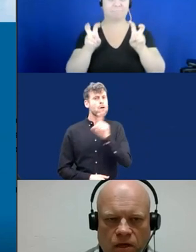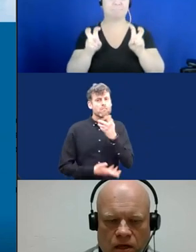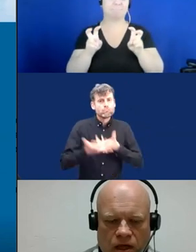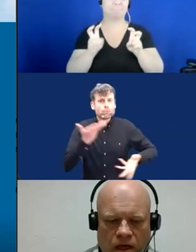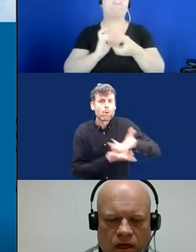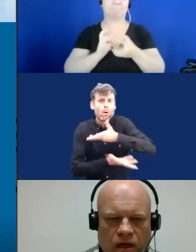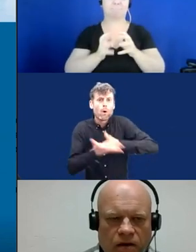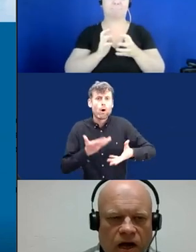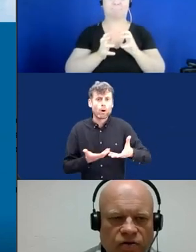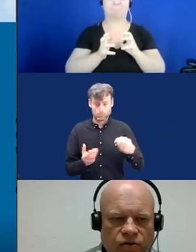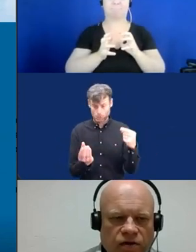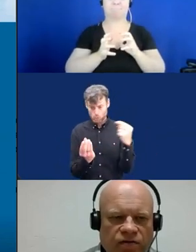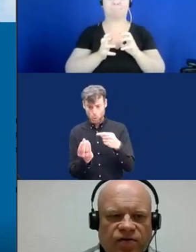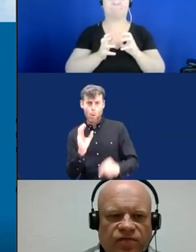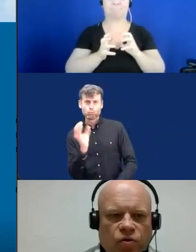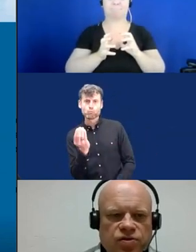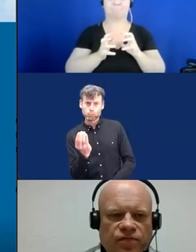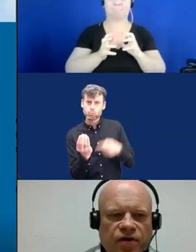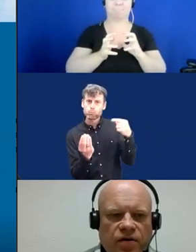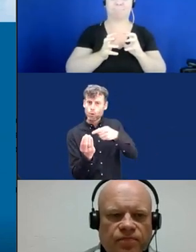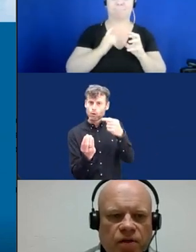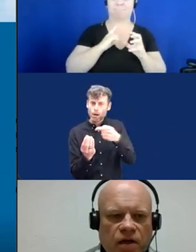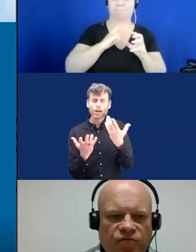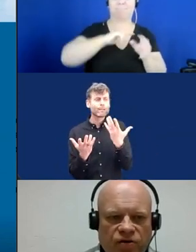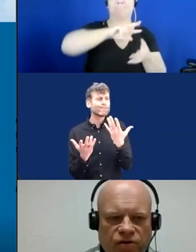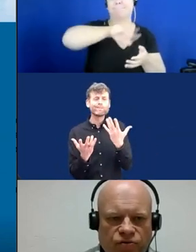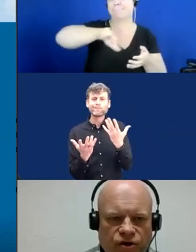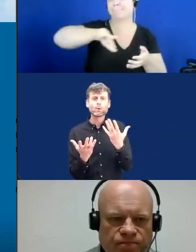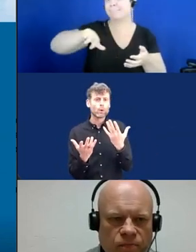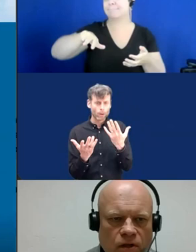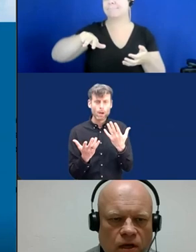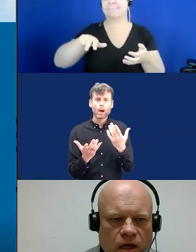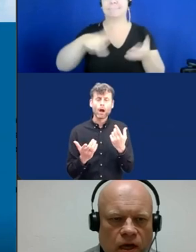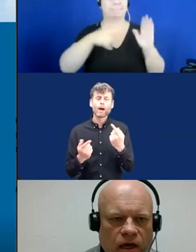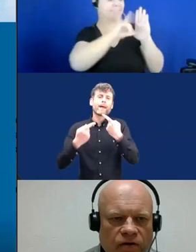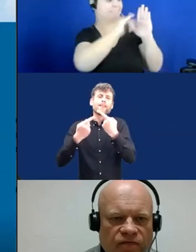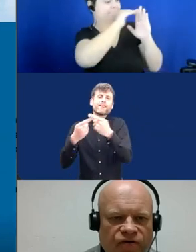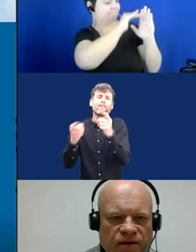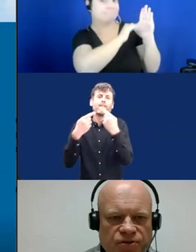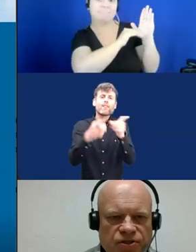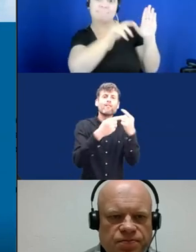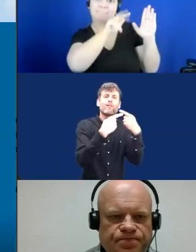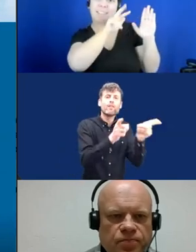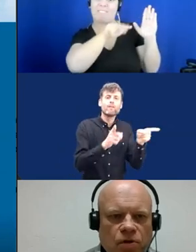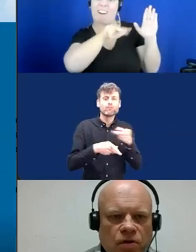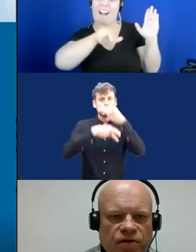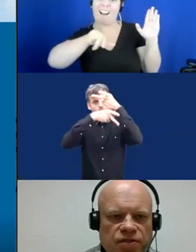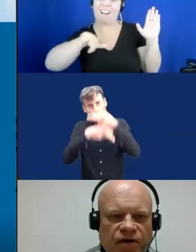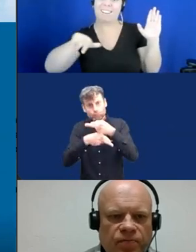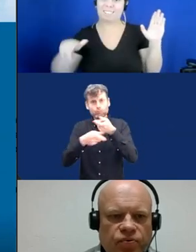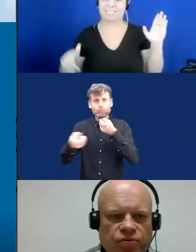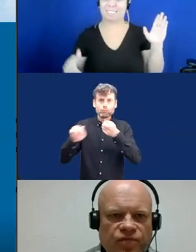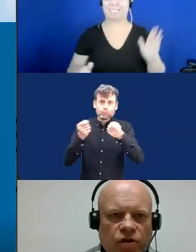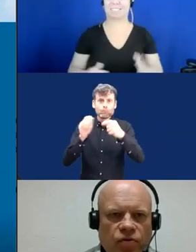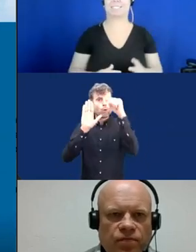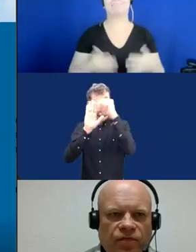under different forms of regulatory frames, which is